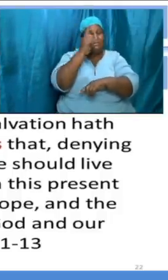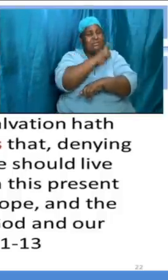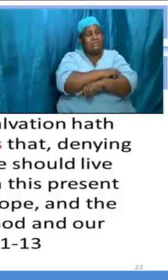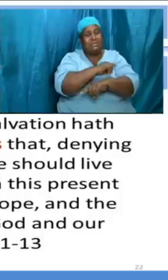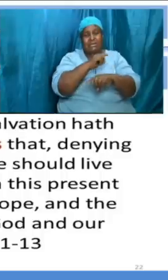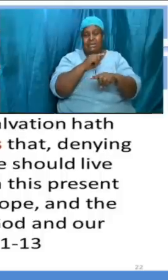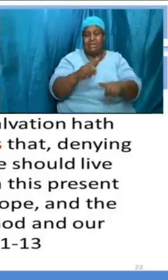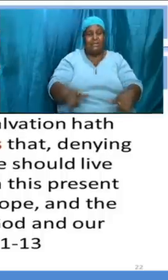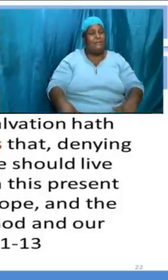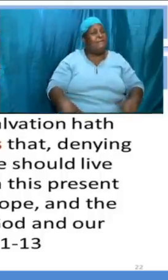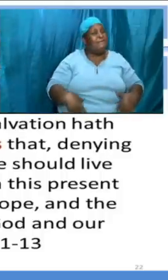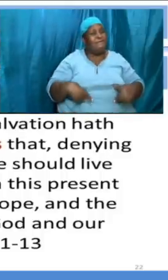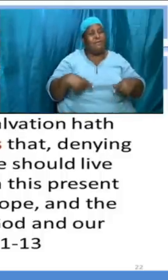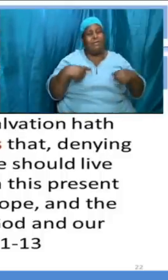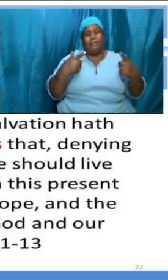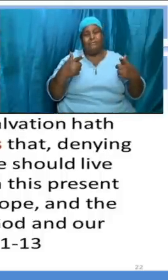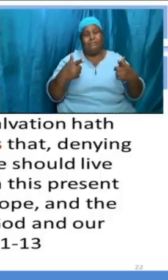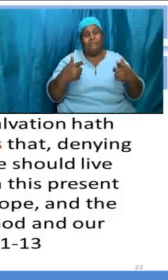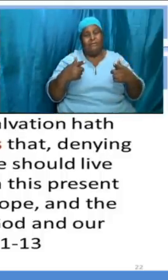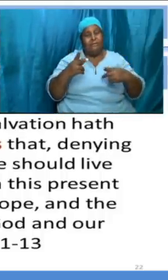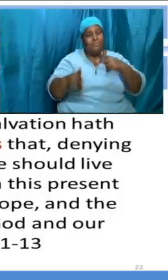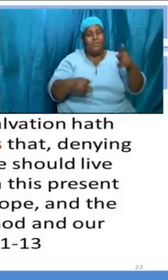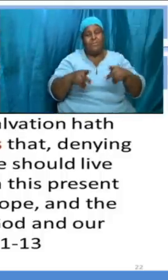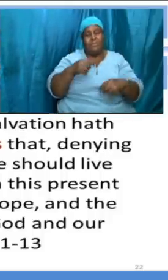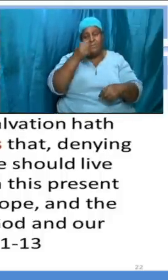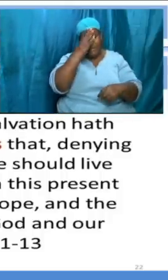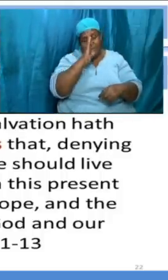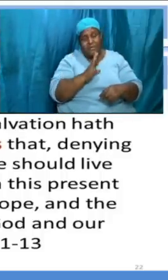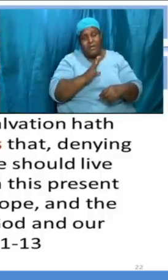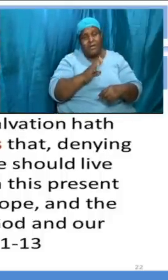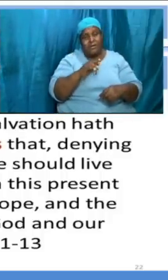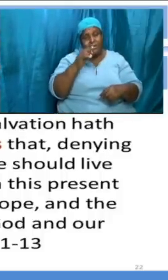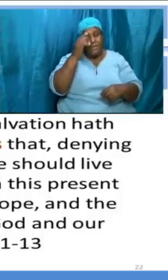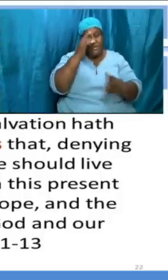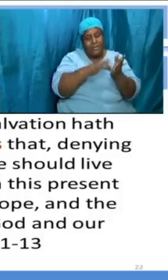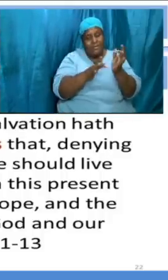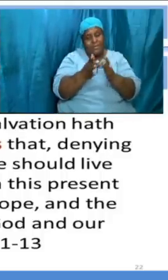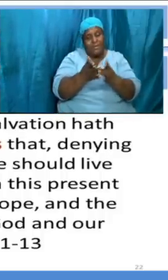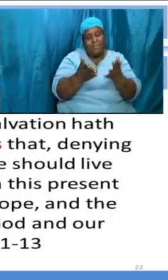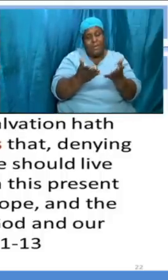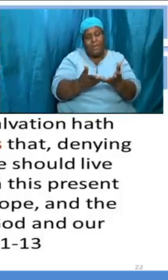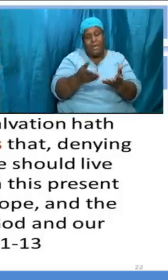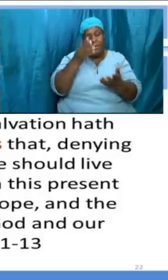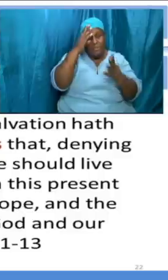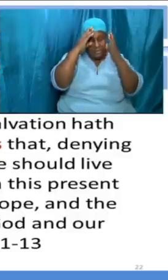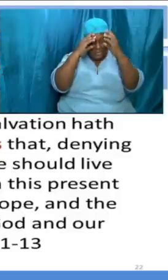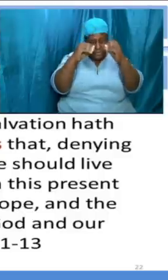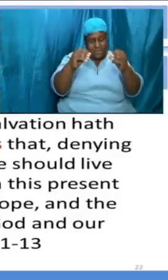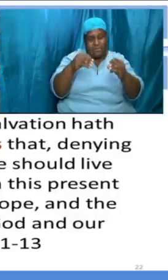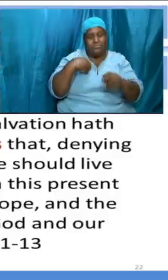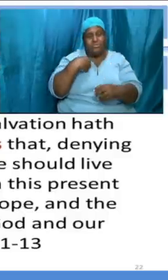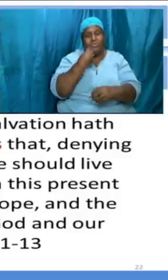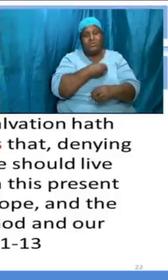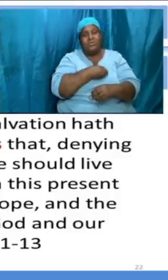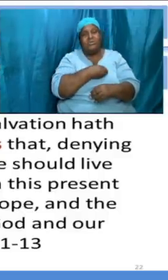walk saints of god the bible teach us that we must deny